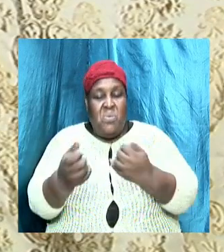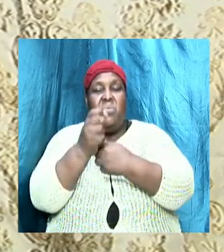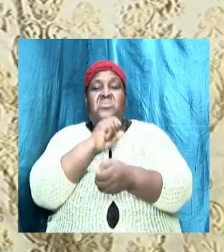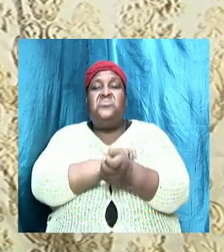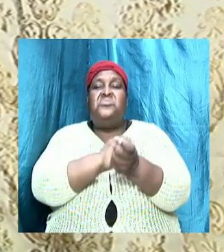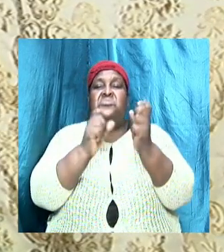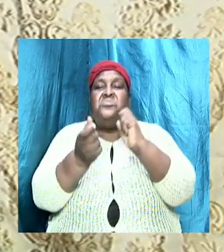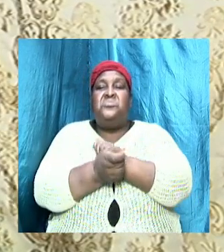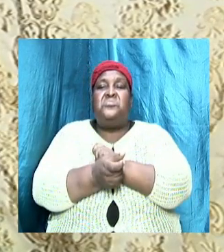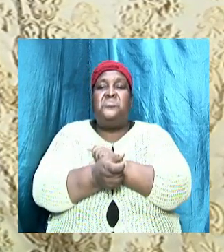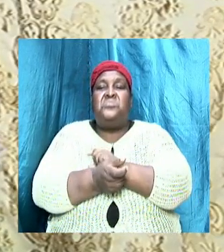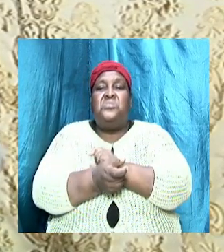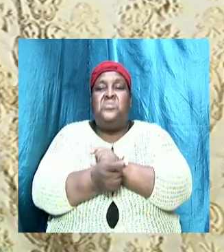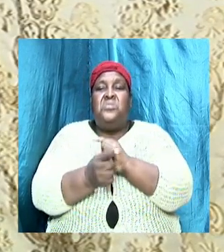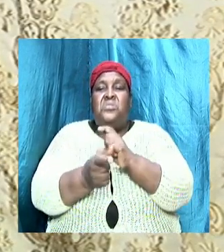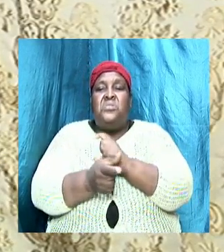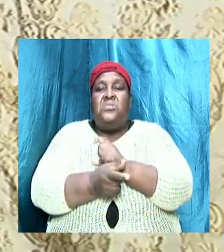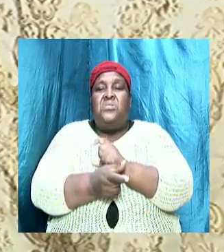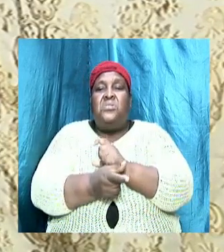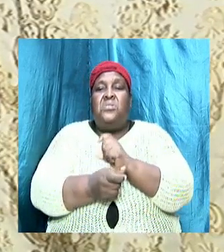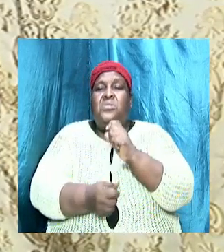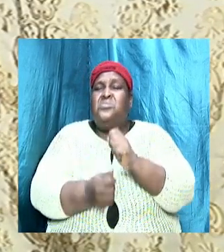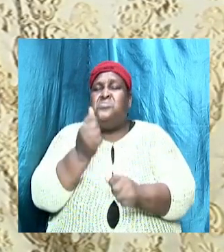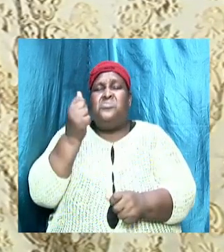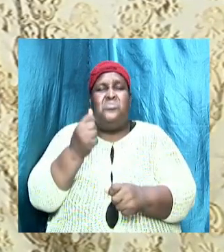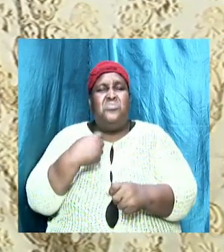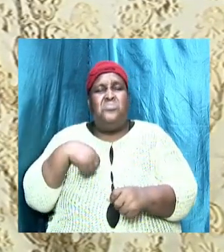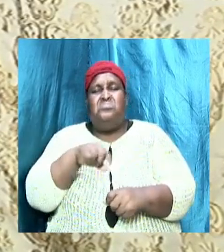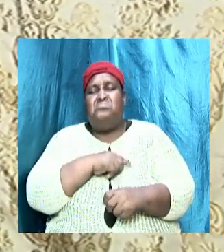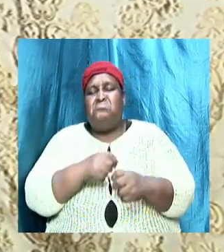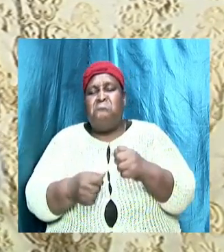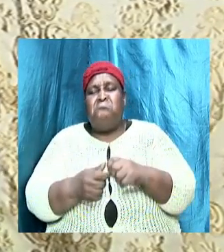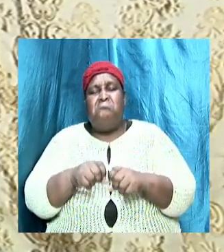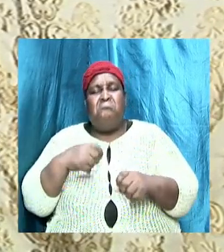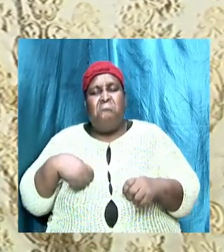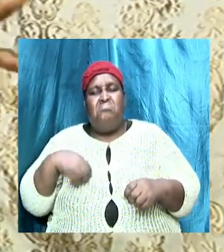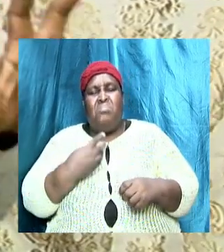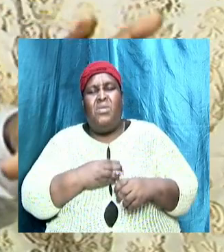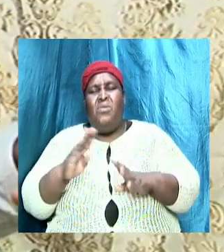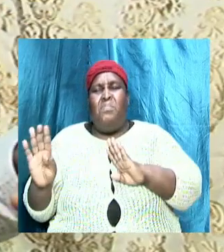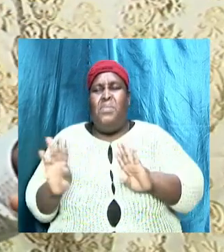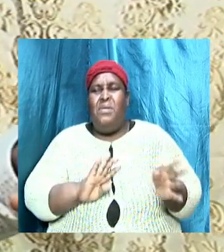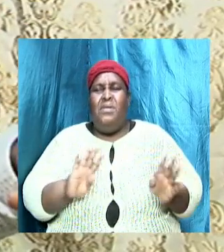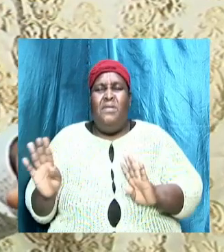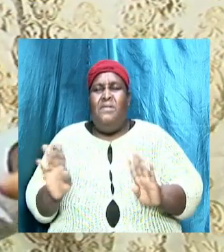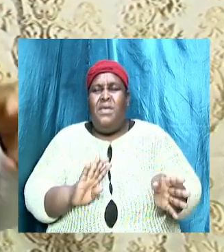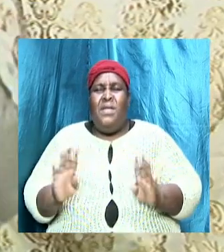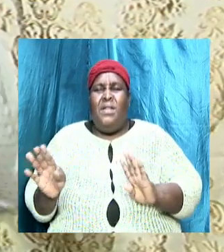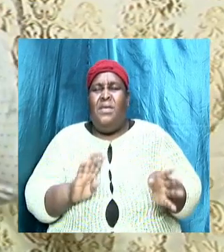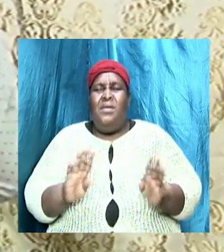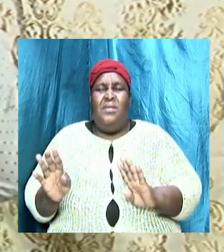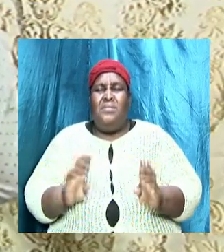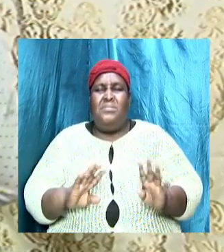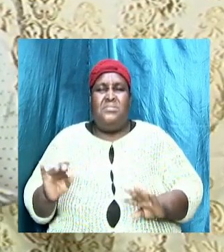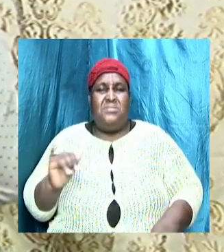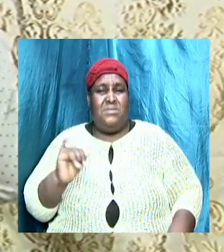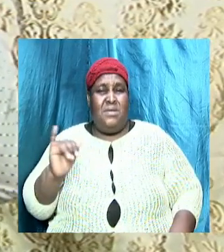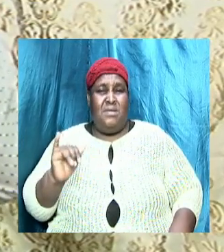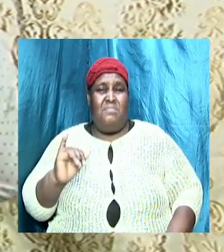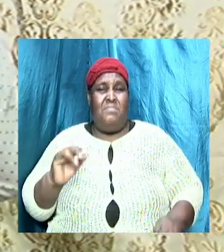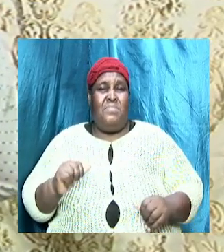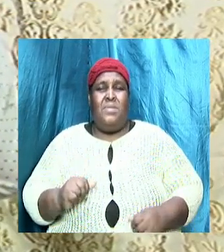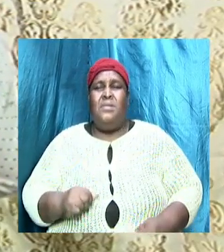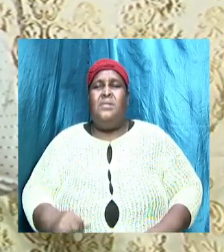so such were some of us our behavior was similar because it was how